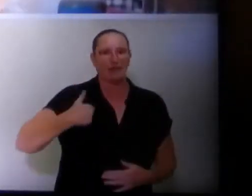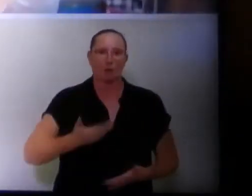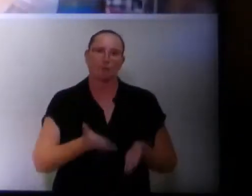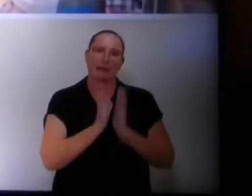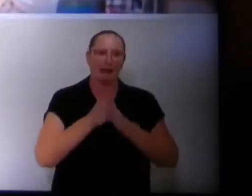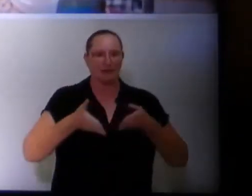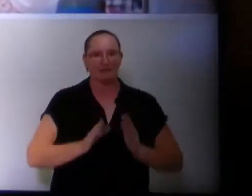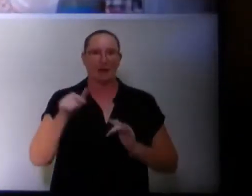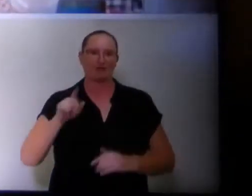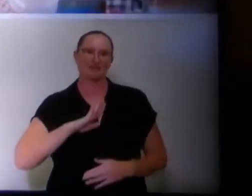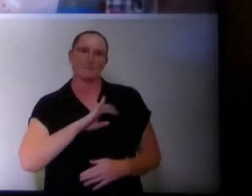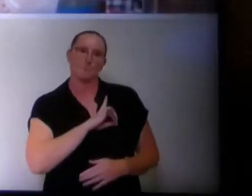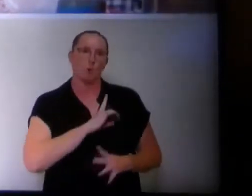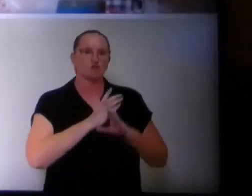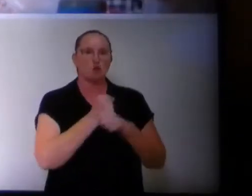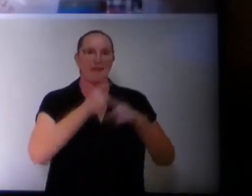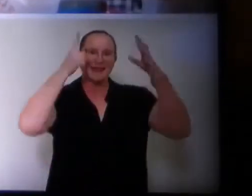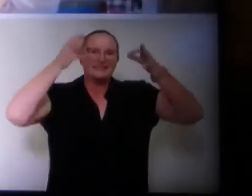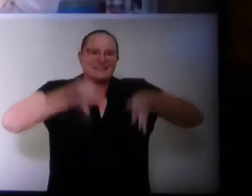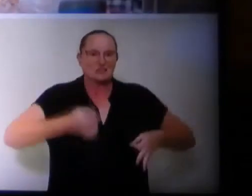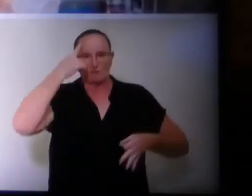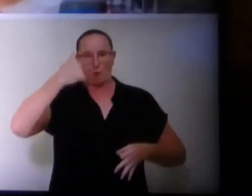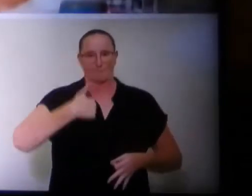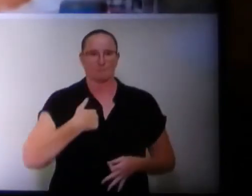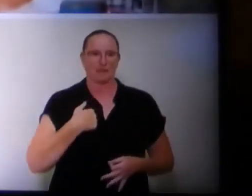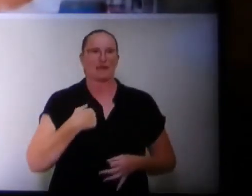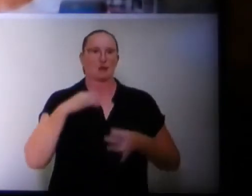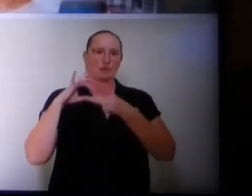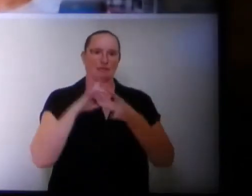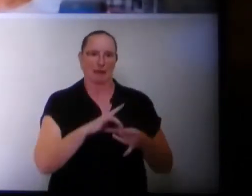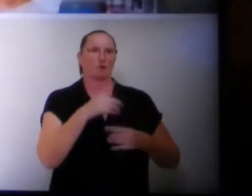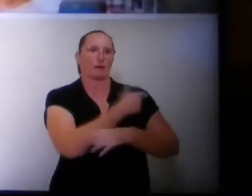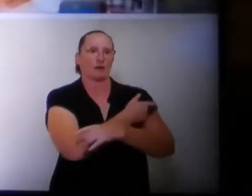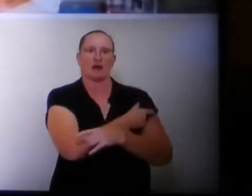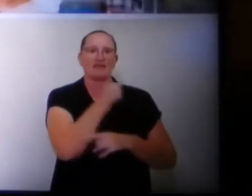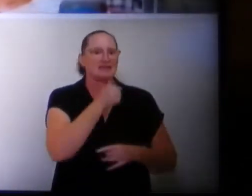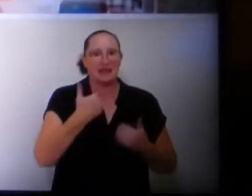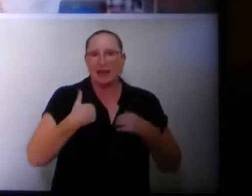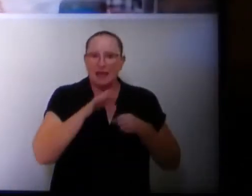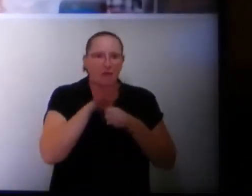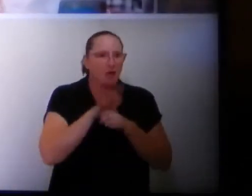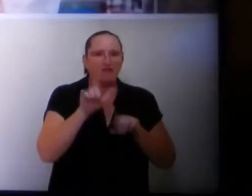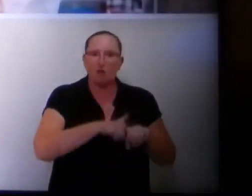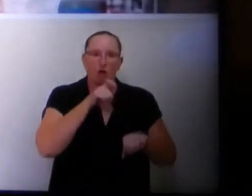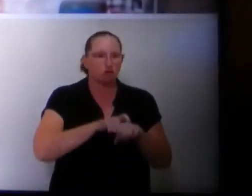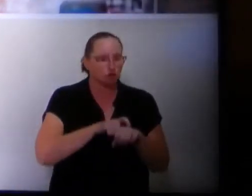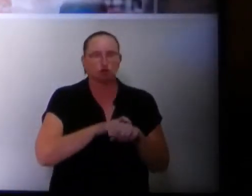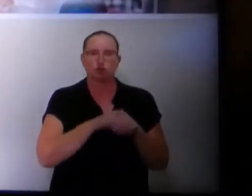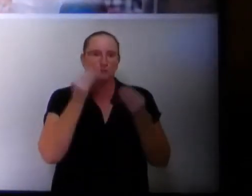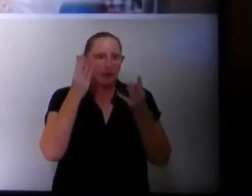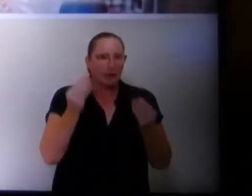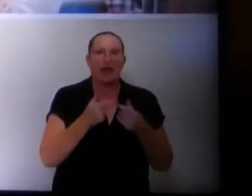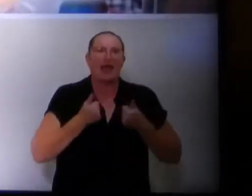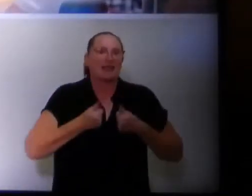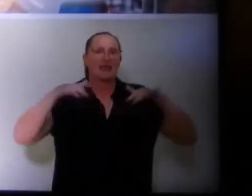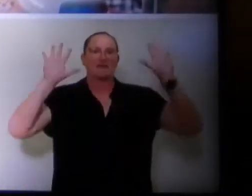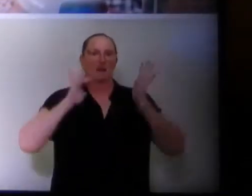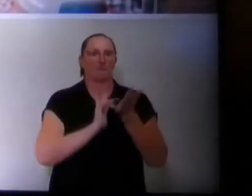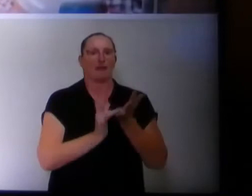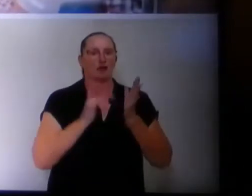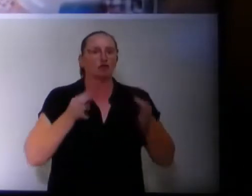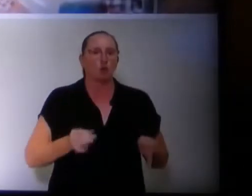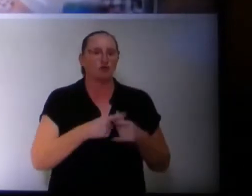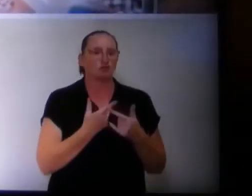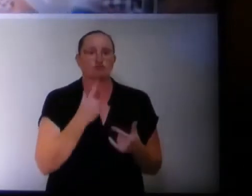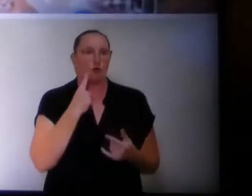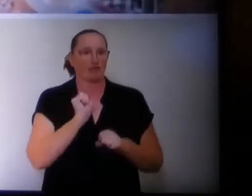be asked to allow this board to make a decision for me regarding a vaccine that lacks long-term data and to give up medical choice in order to keep my job. Last